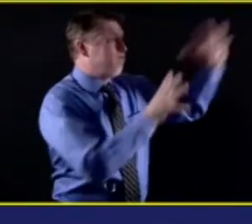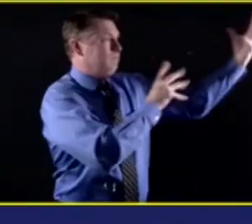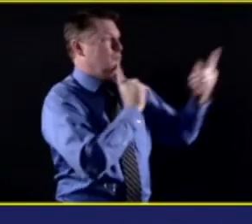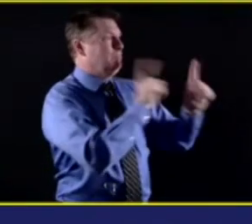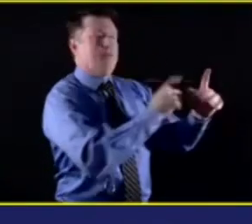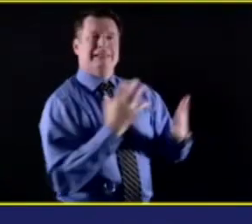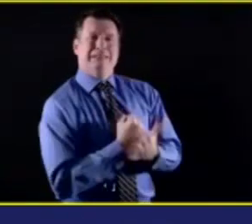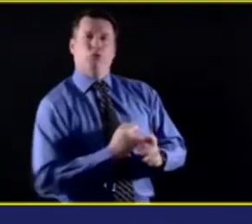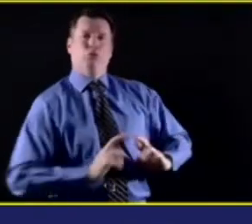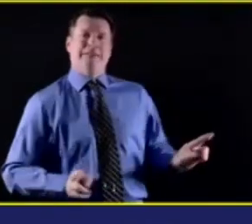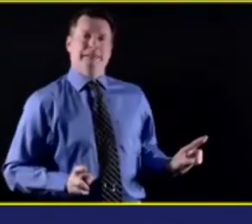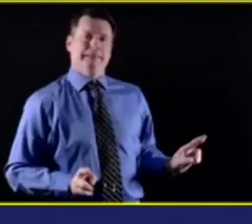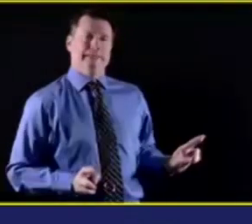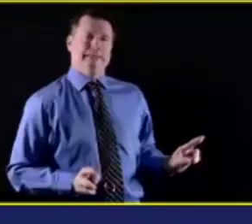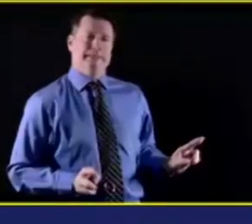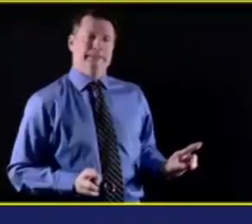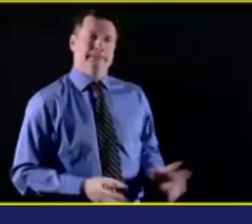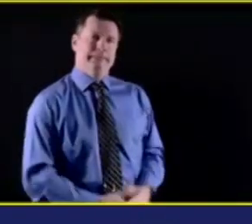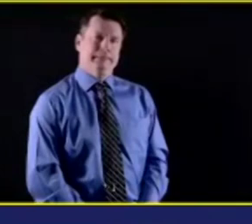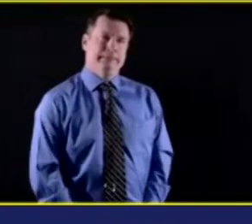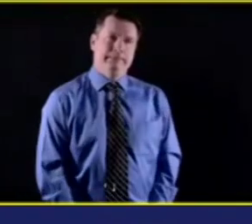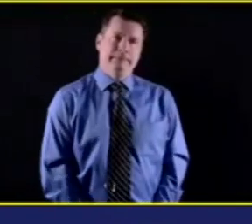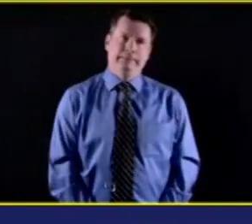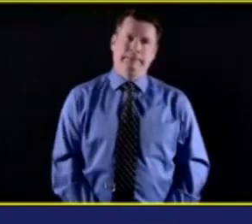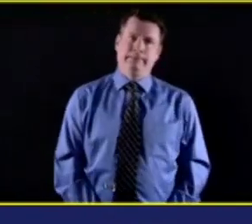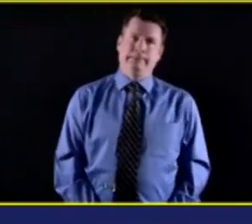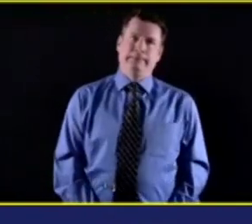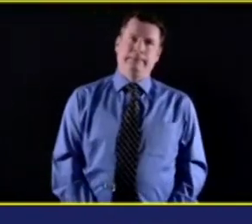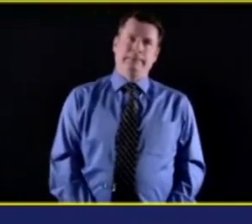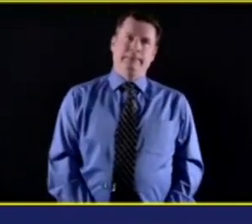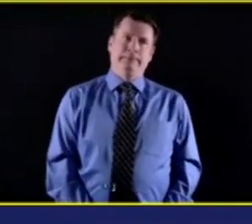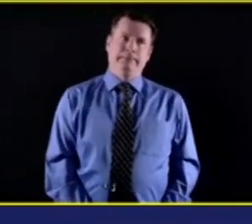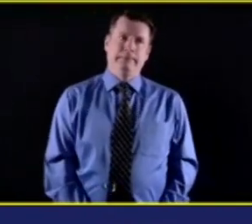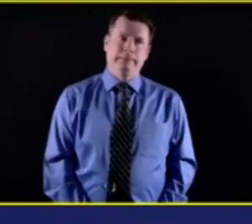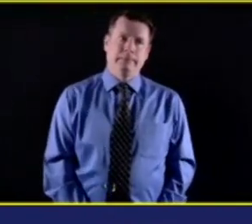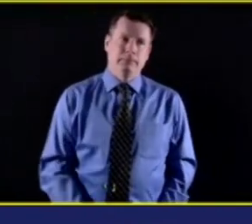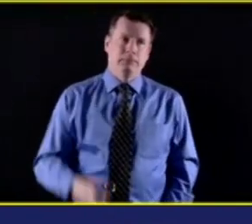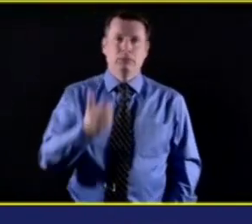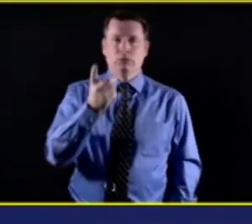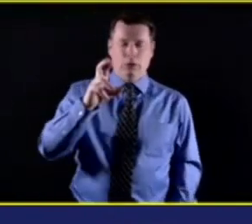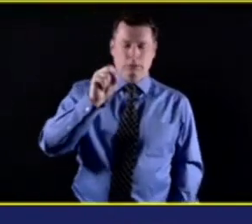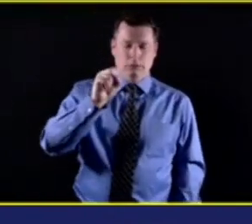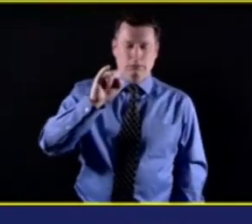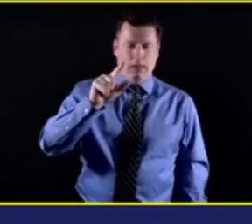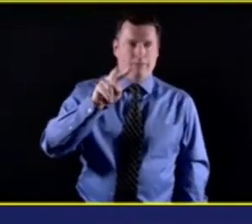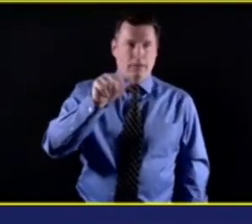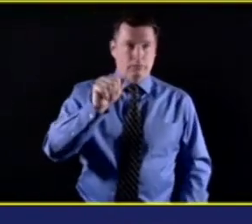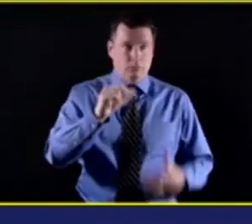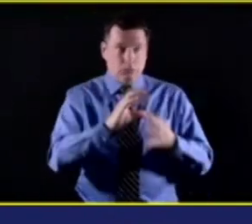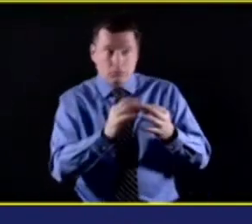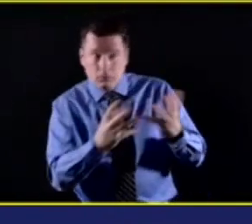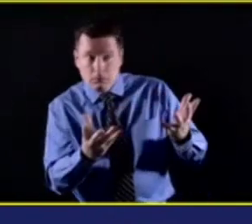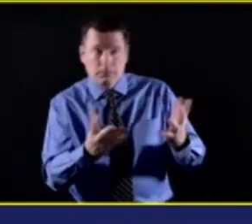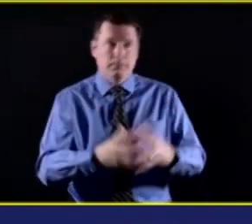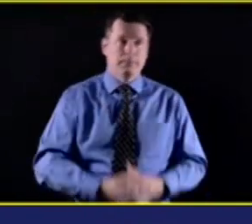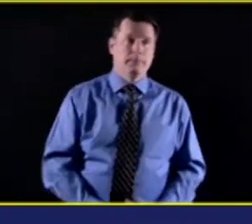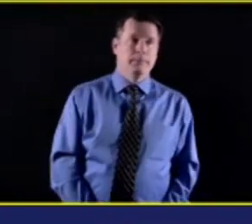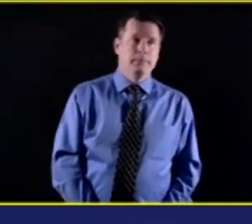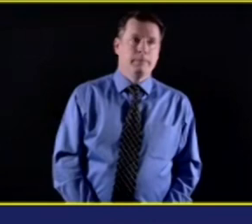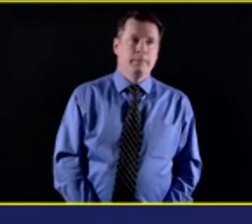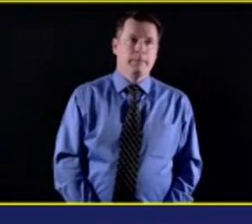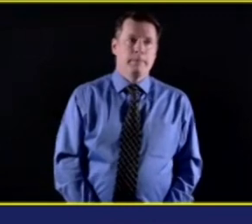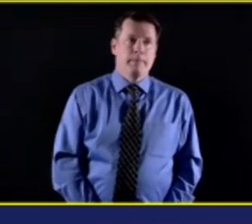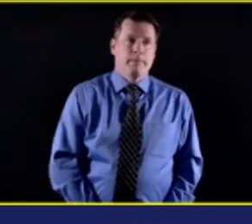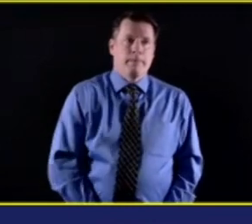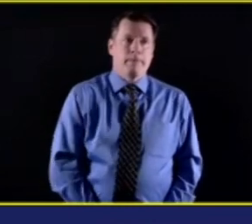connectedness and isolation at the current time. Um, I think one thing I would like to do is just provide, uh, advice or a suggestion.